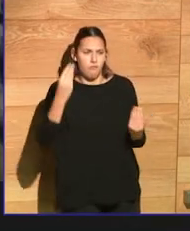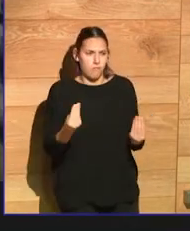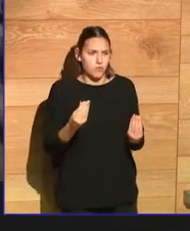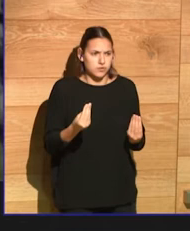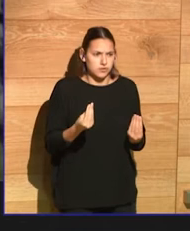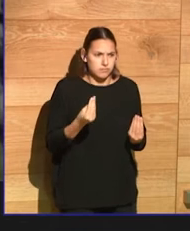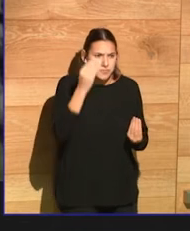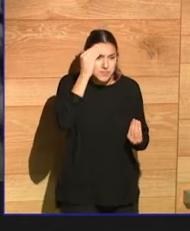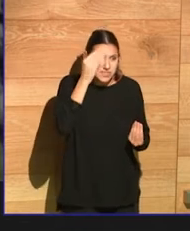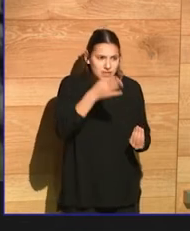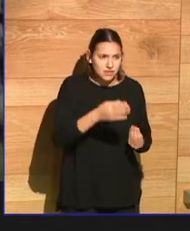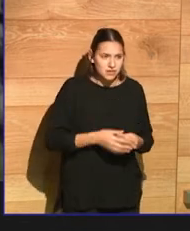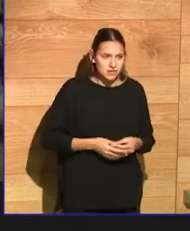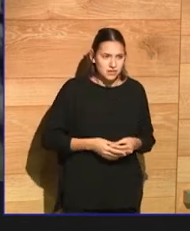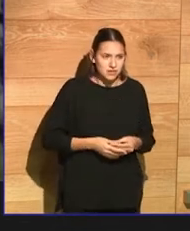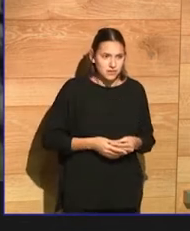that before?